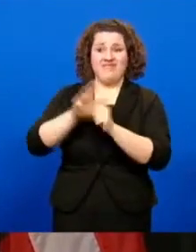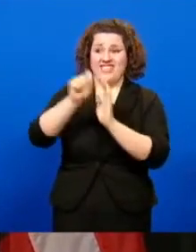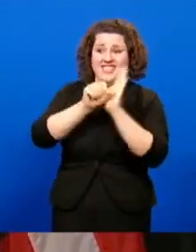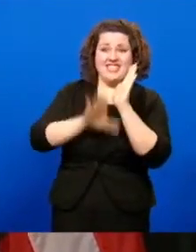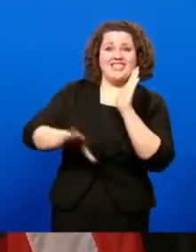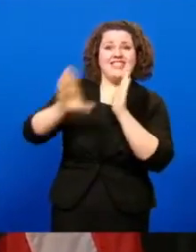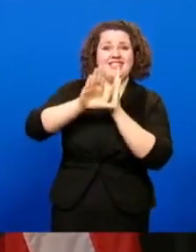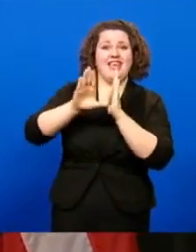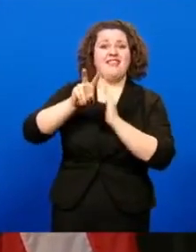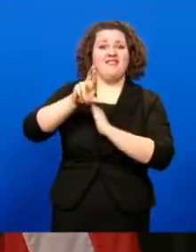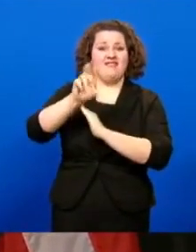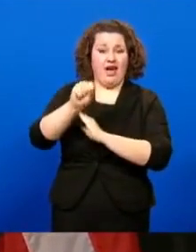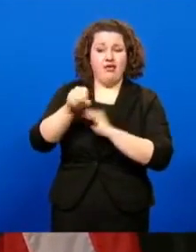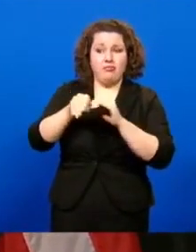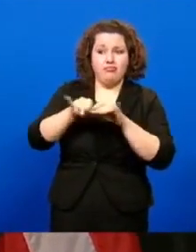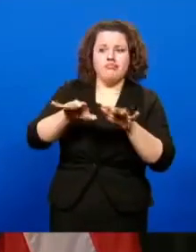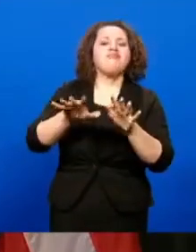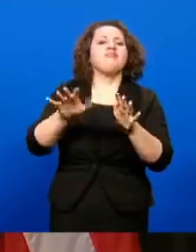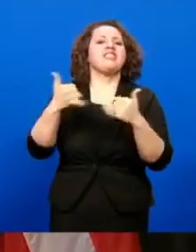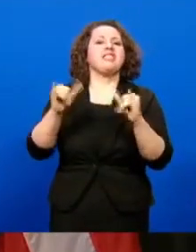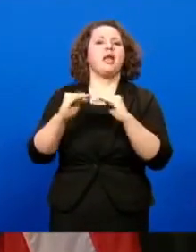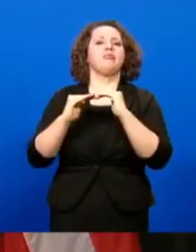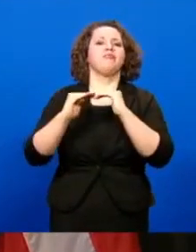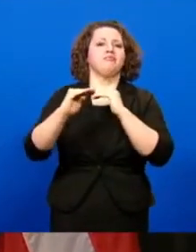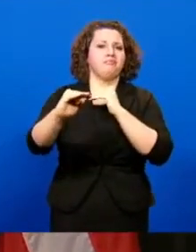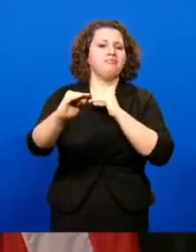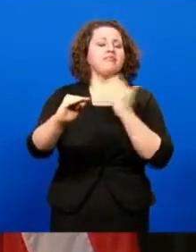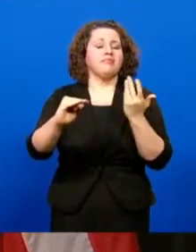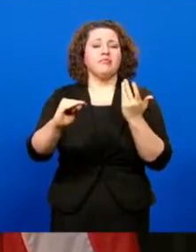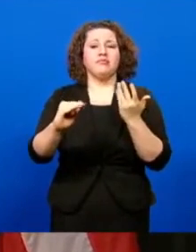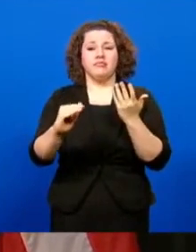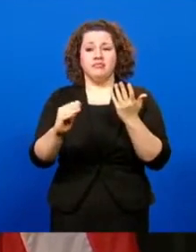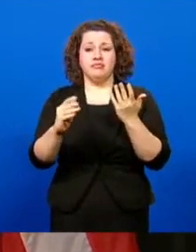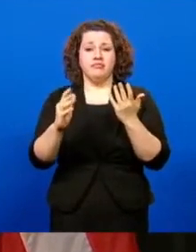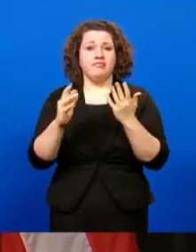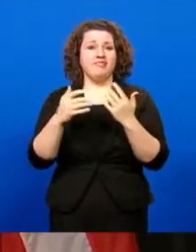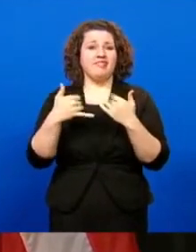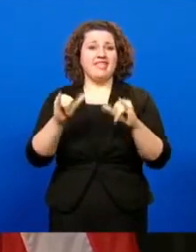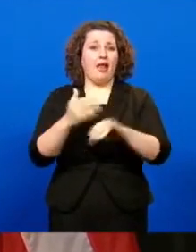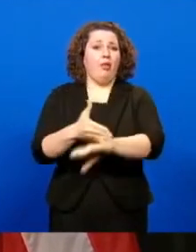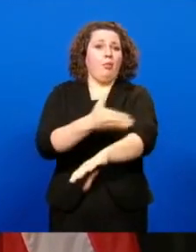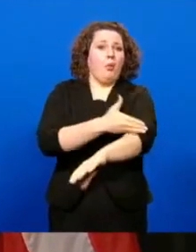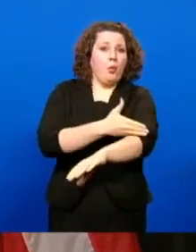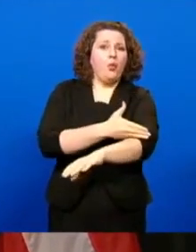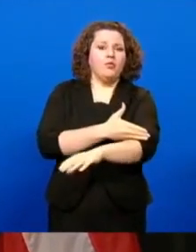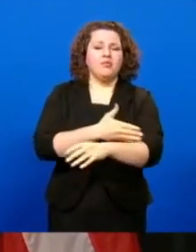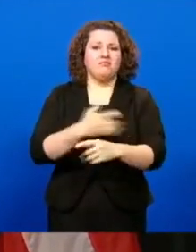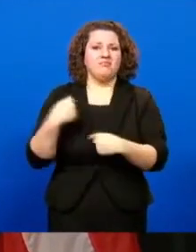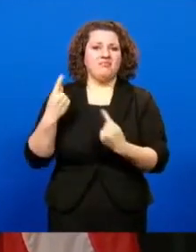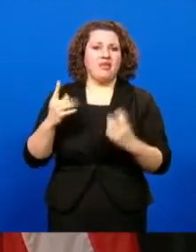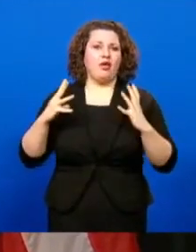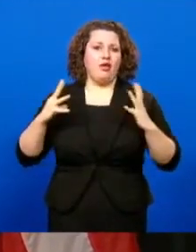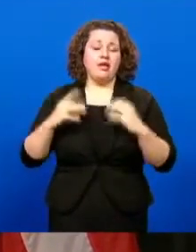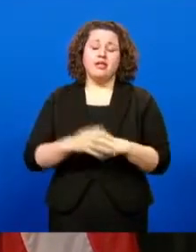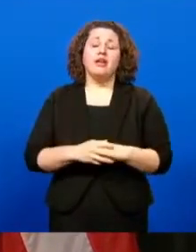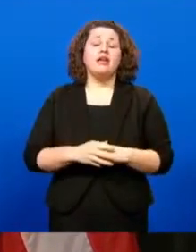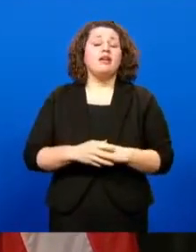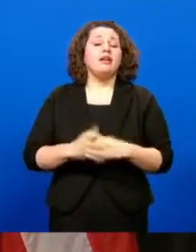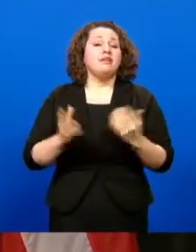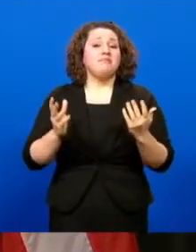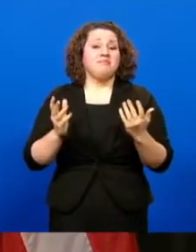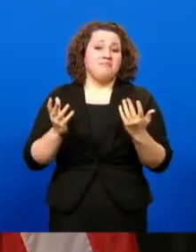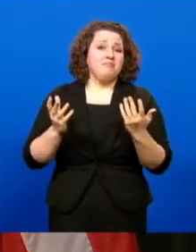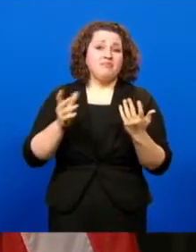virus activity remains stable and continues to show signs of further improvement since the holidays. Not surprisingly,